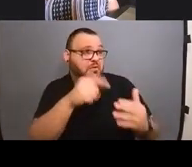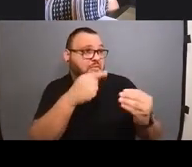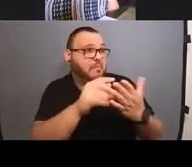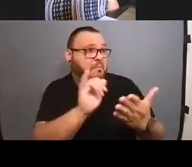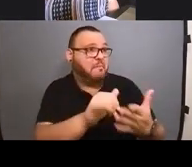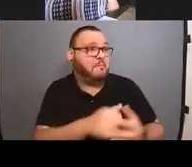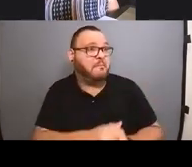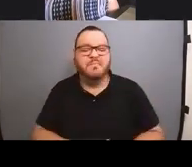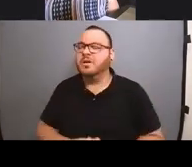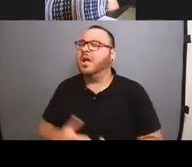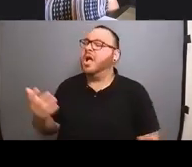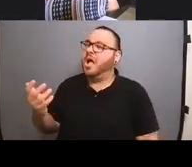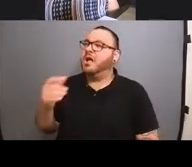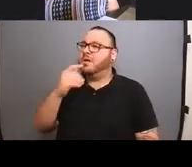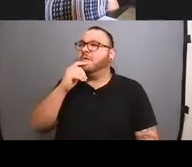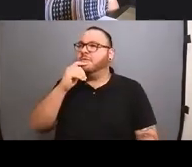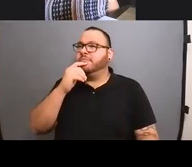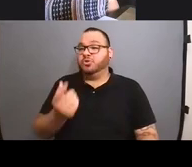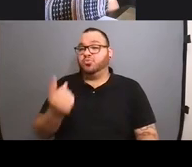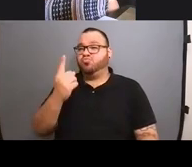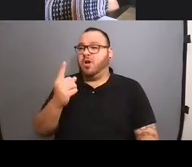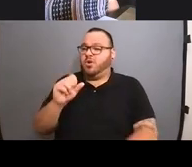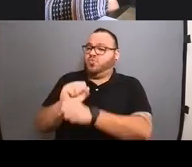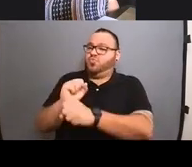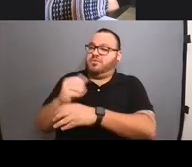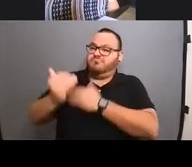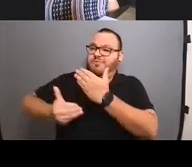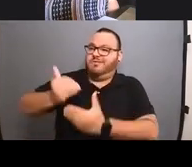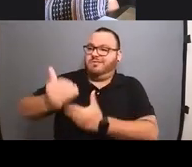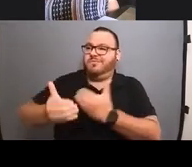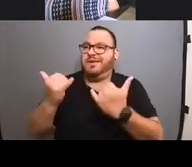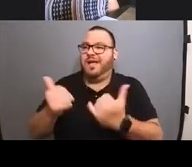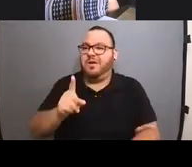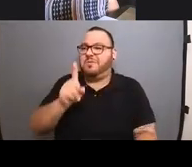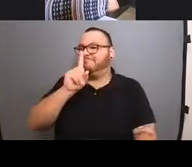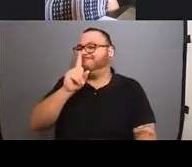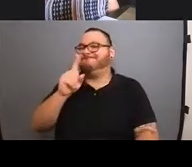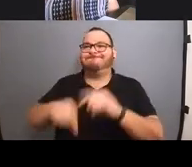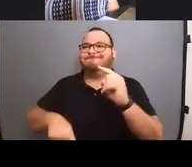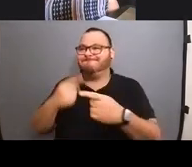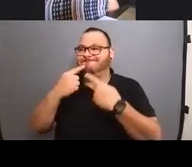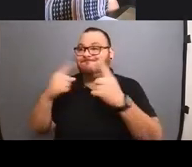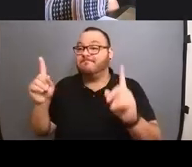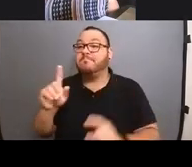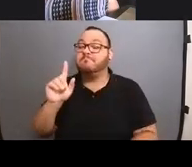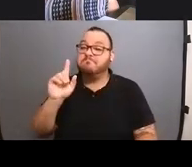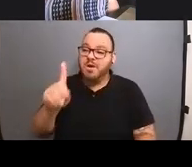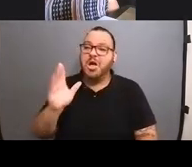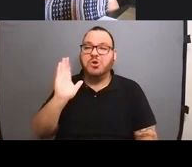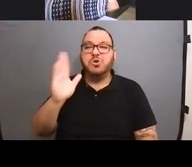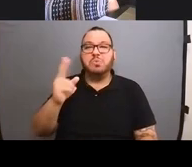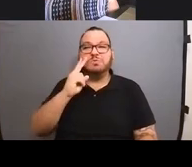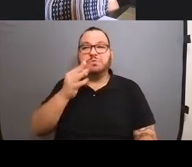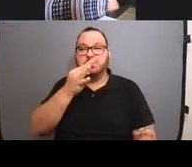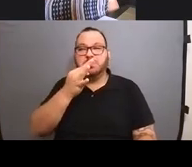Um, there's a work in progress right now that I'm not at liberty to speak about yet, but you'll be seeing it